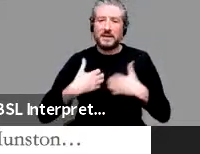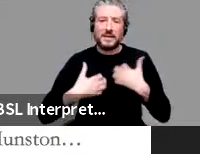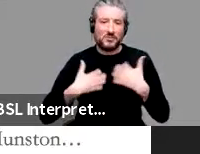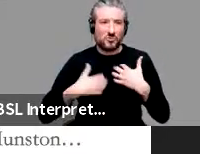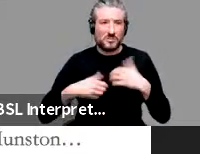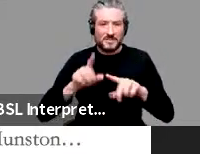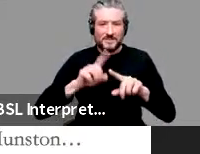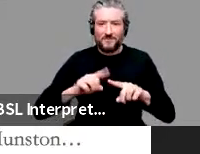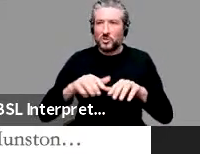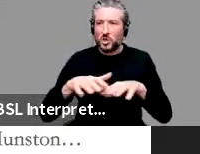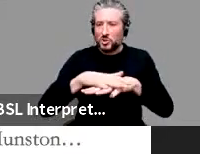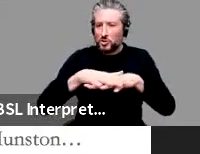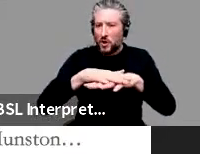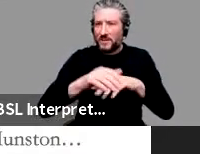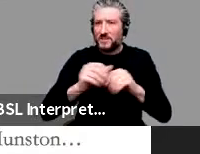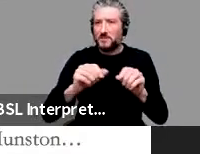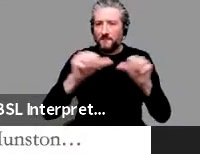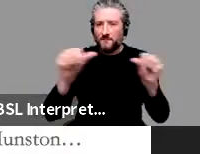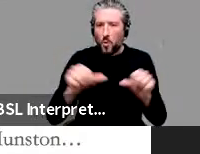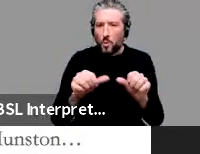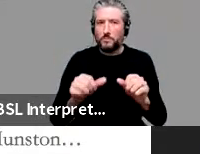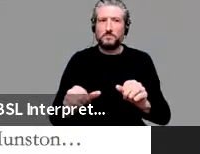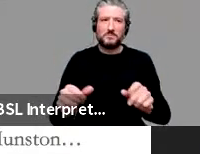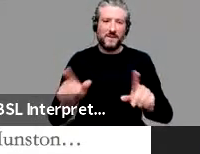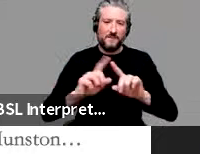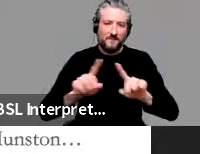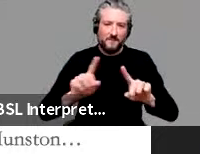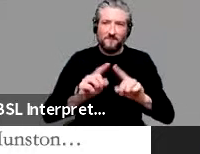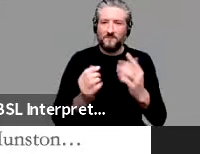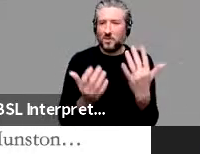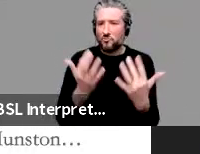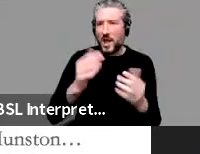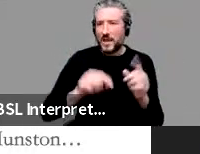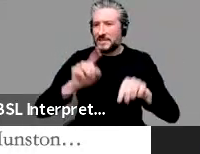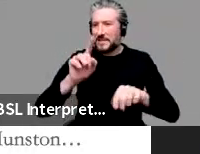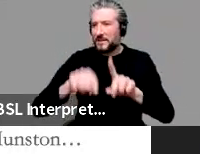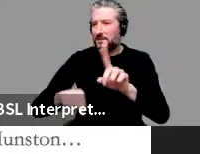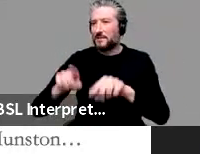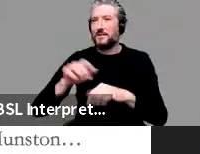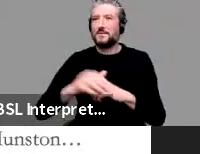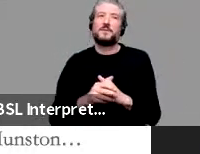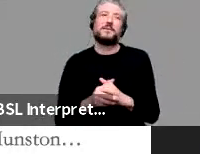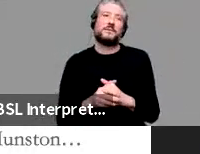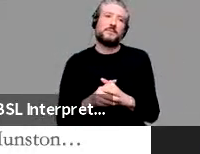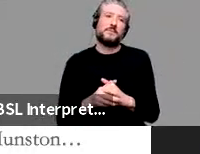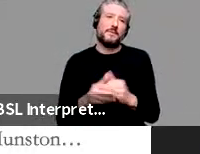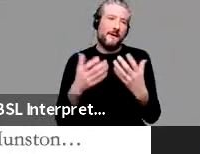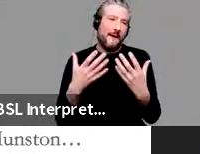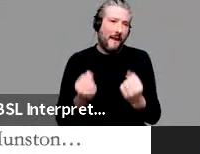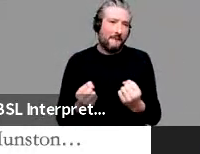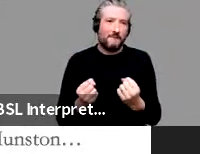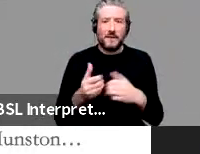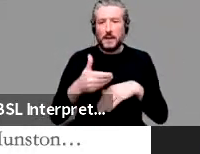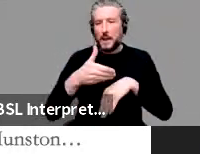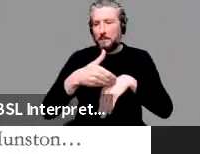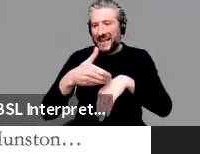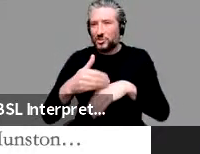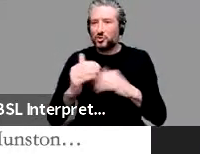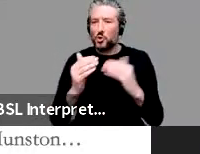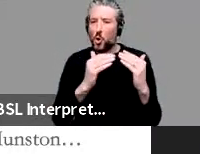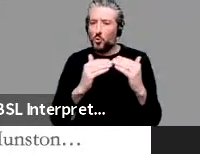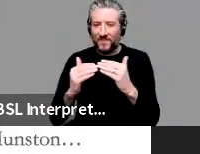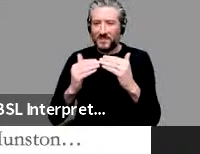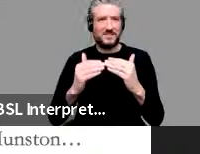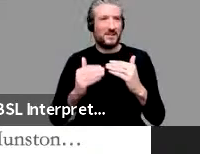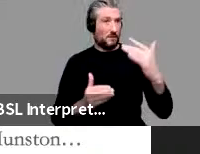the kinds of the kinds of implicational universals that exist. Oh, it's going on without me, I